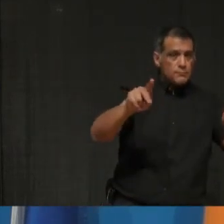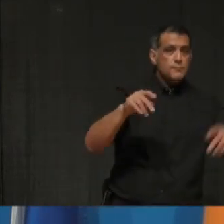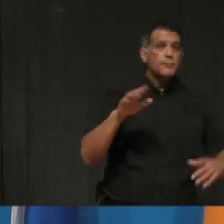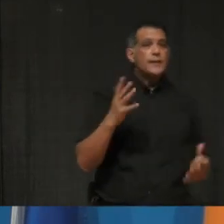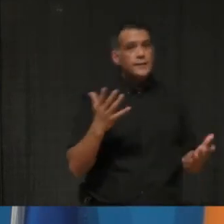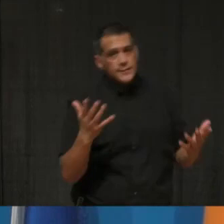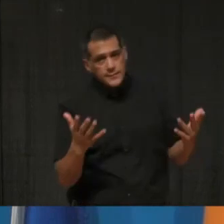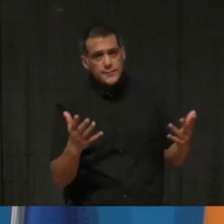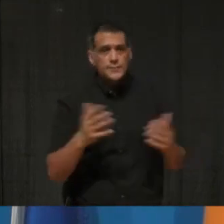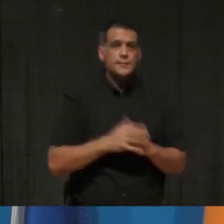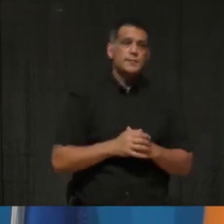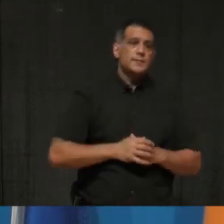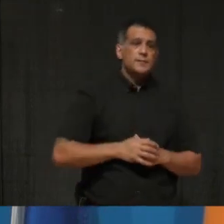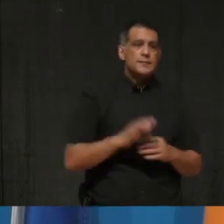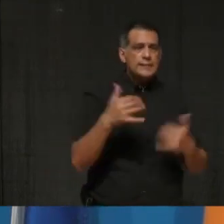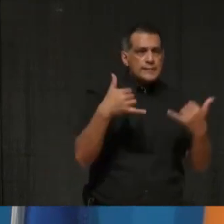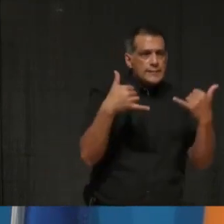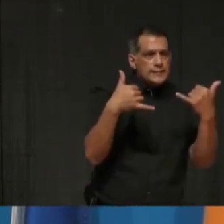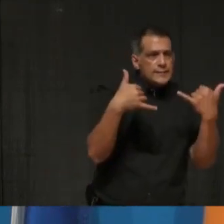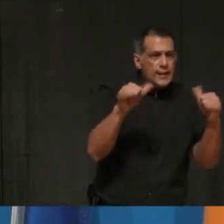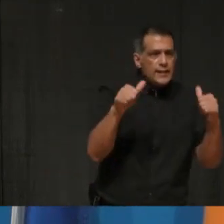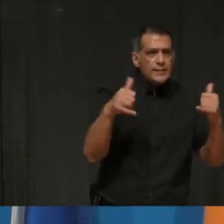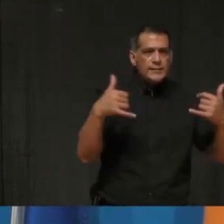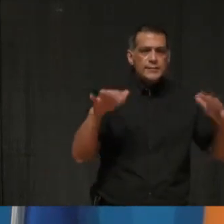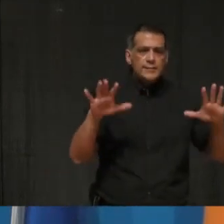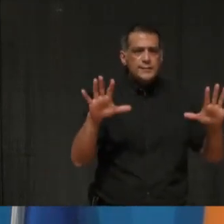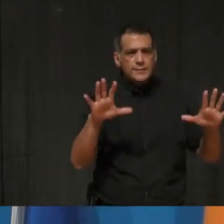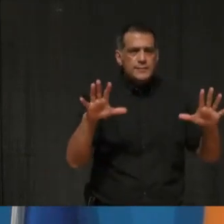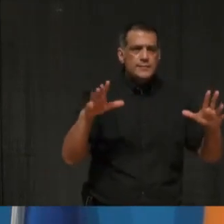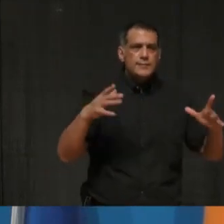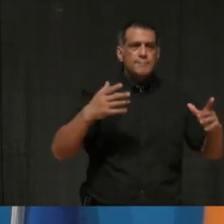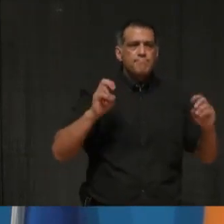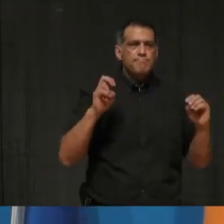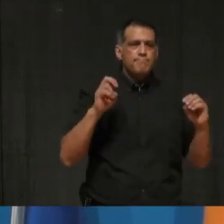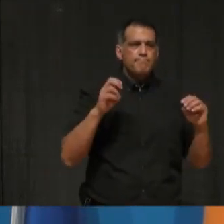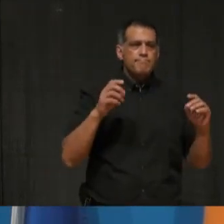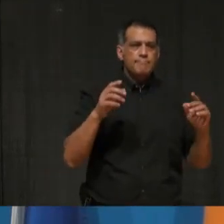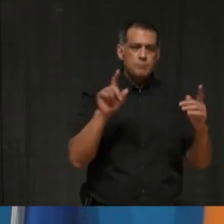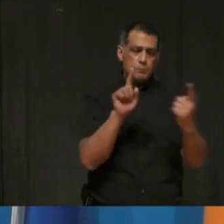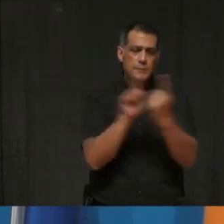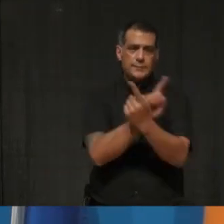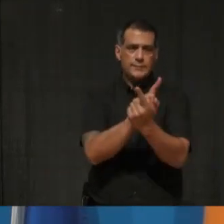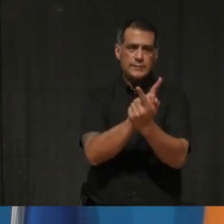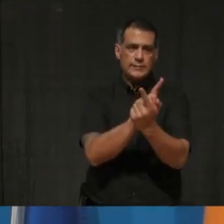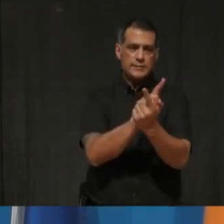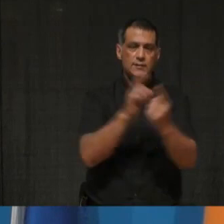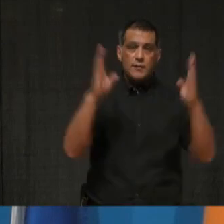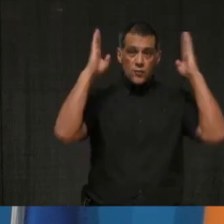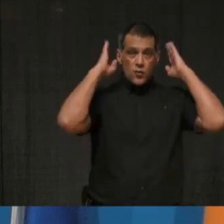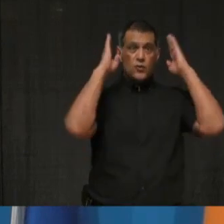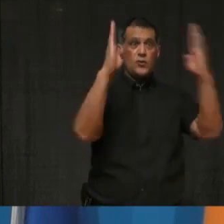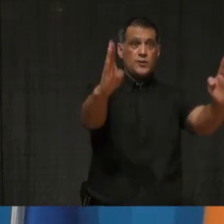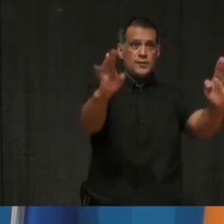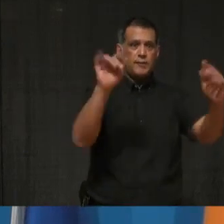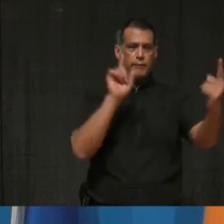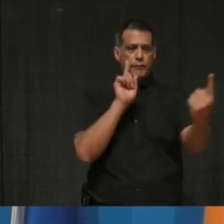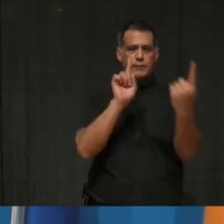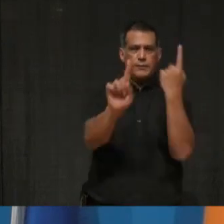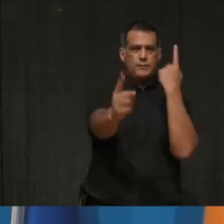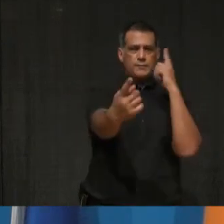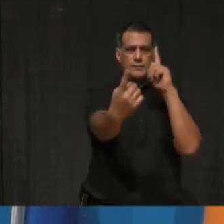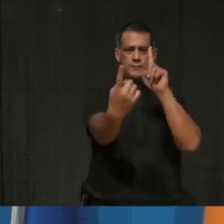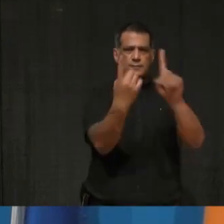some potential for crowding at choke points, aisles, checkout points, which was, uh, addressed by Mayor Crombie earlier on